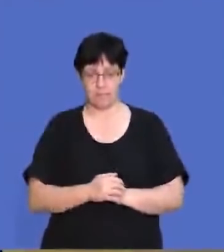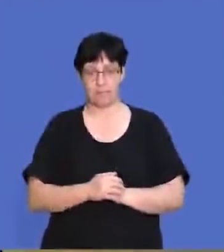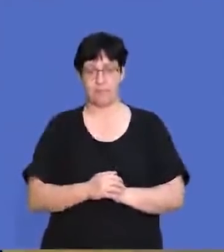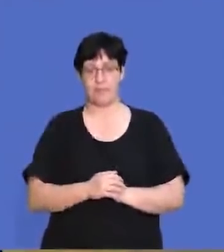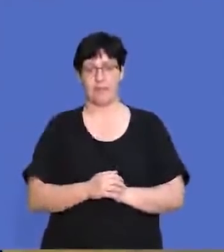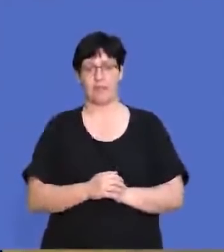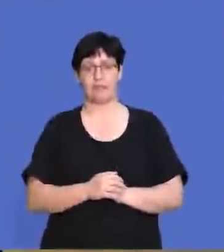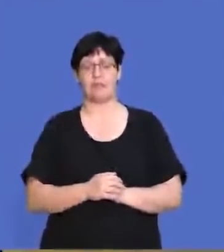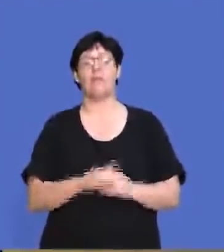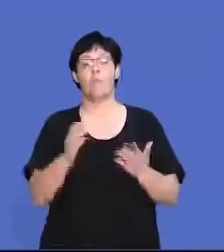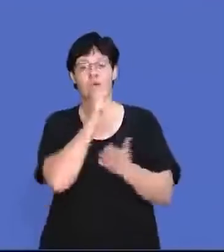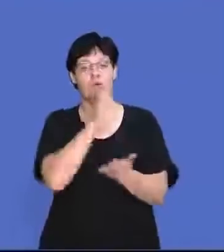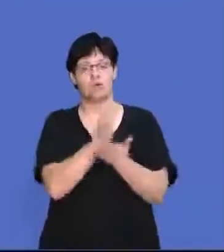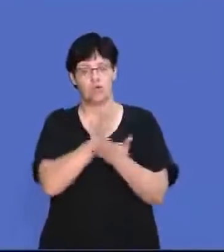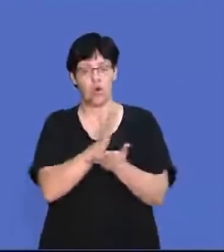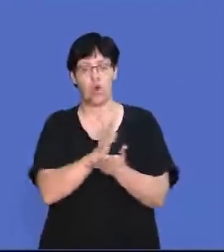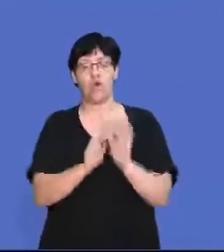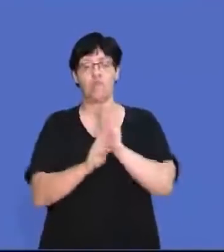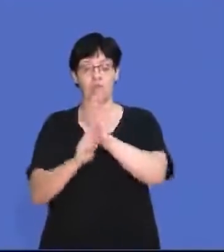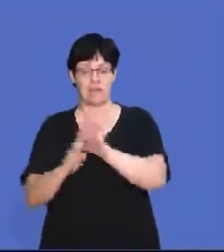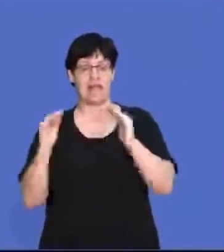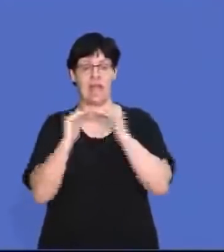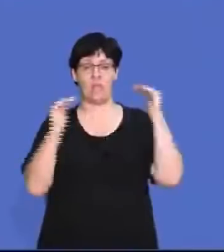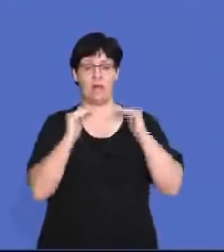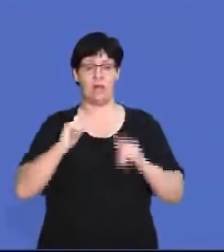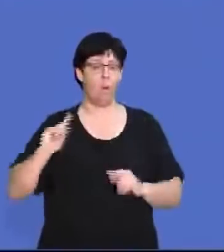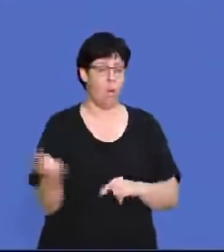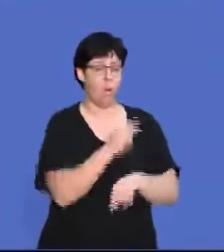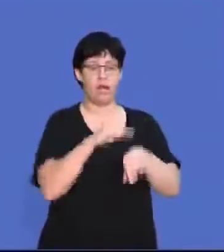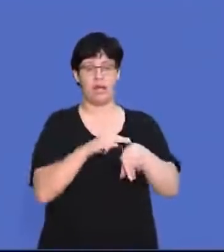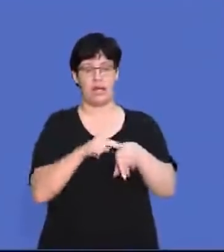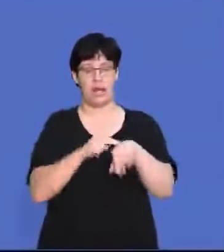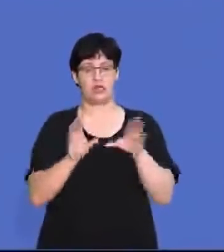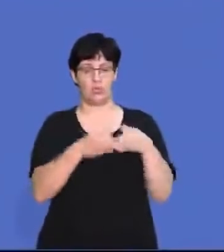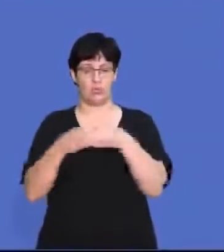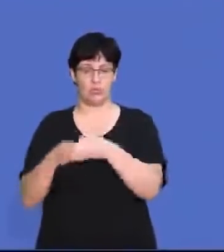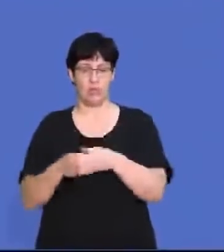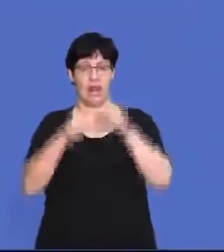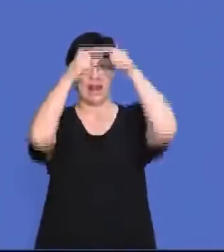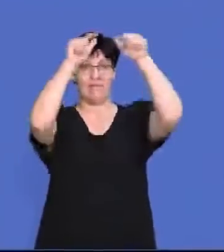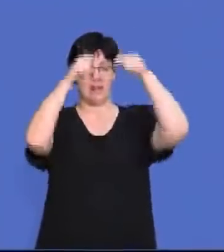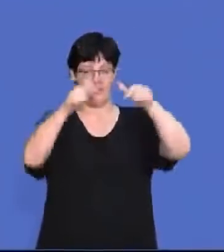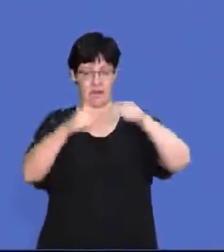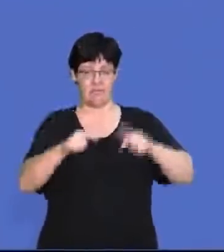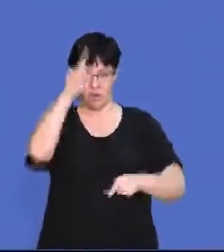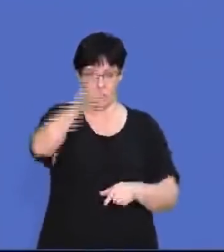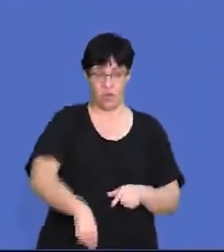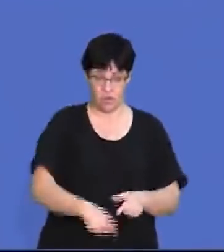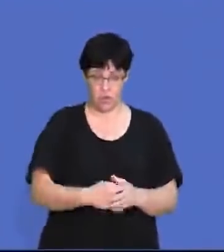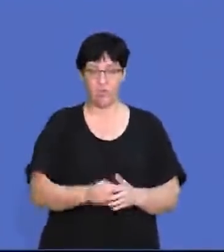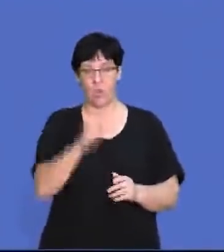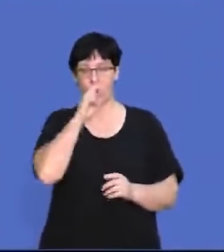country. We have to ensure that there's equal representation of all racial groups at every level of employment.